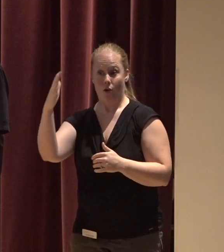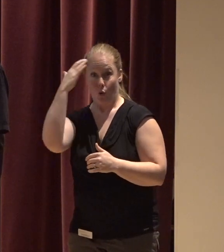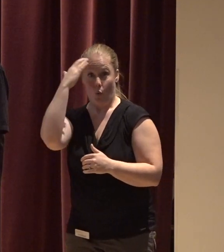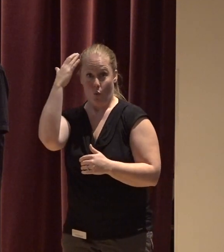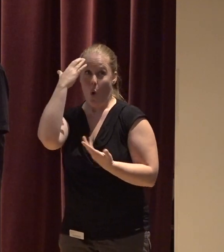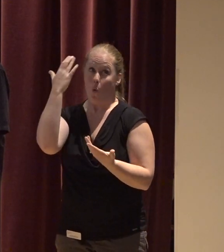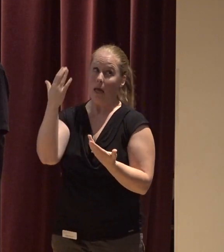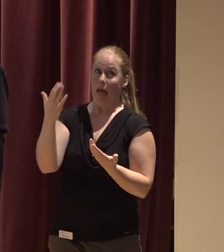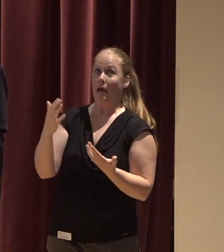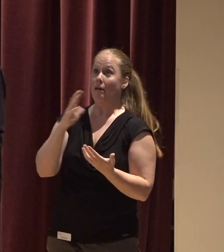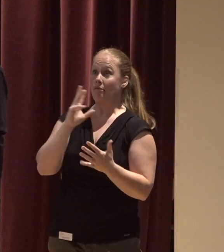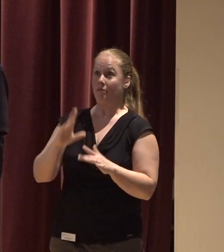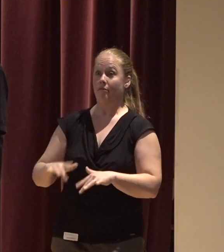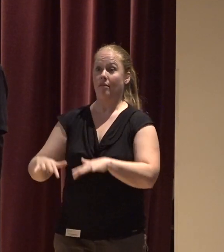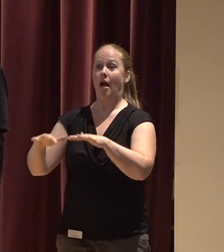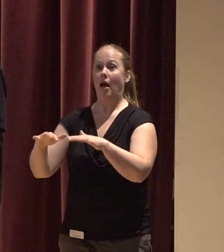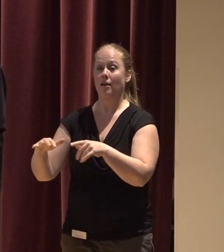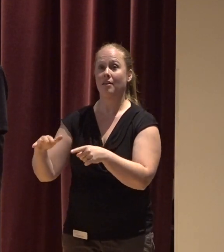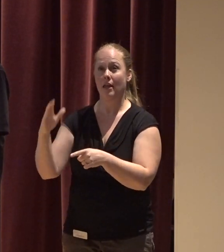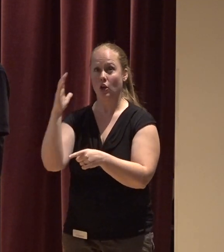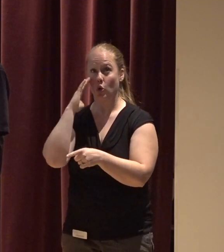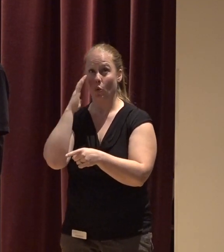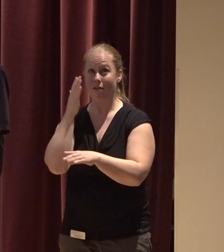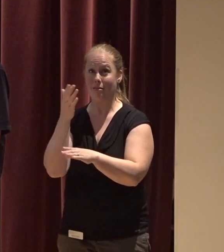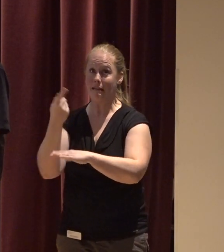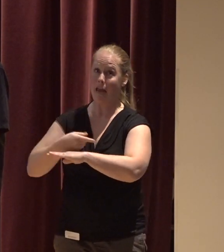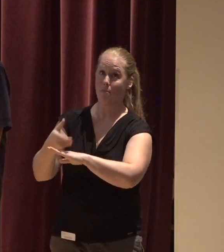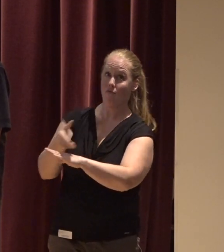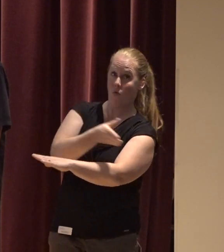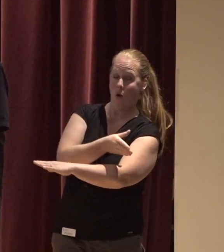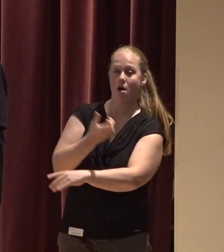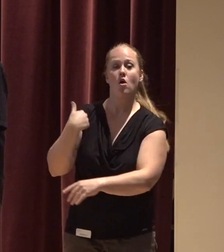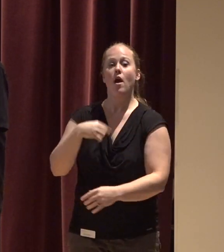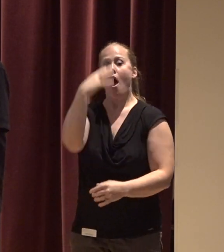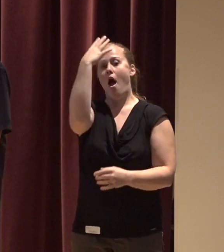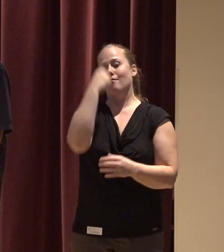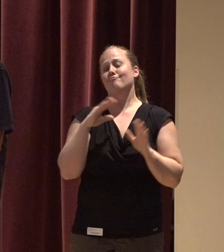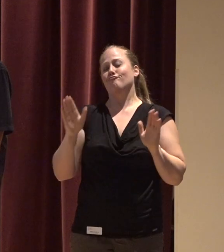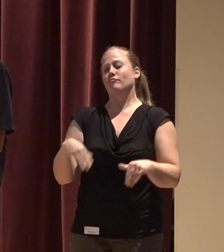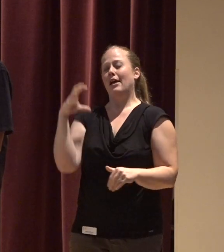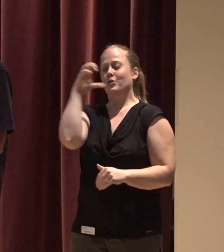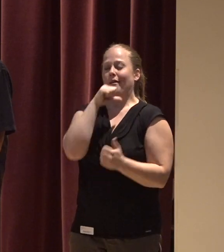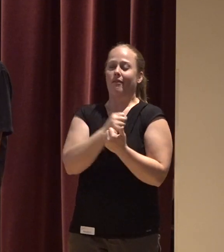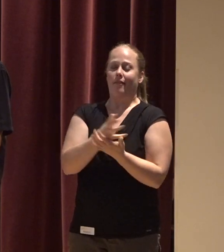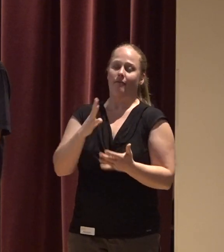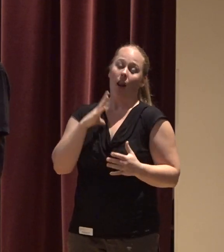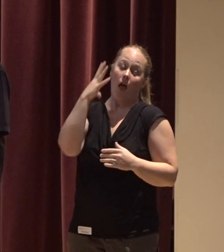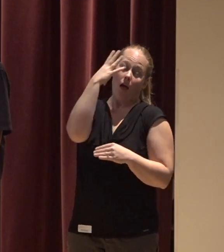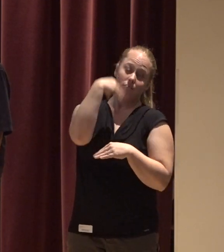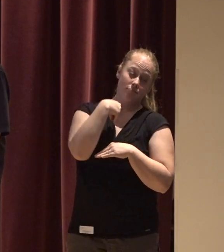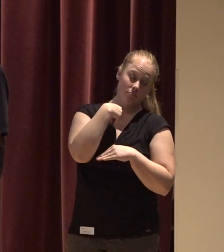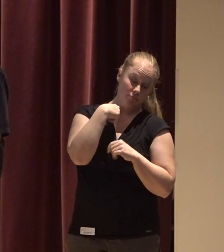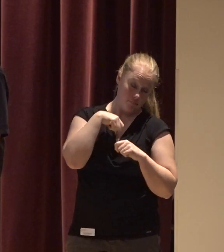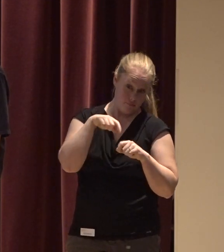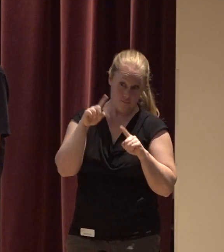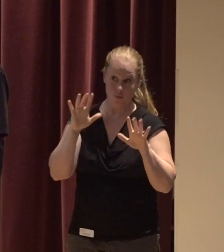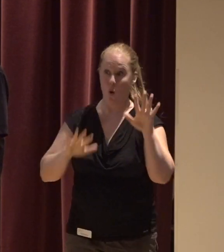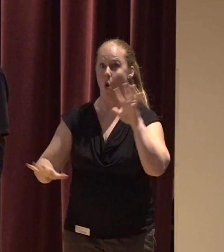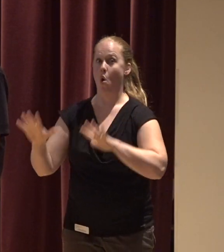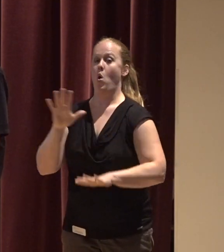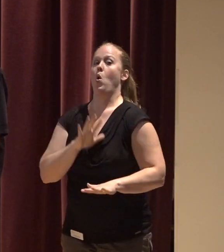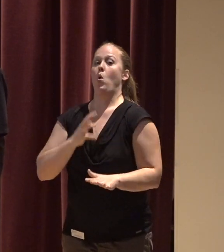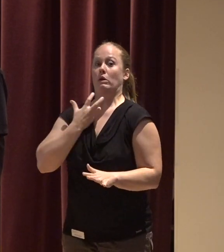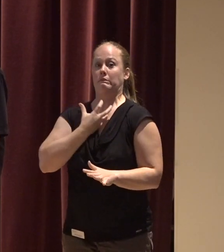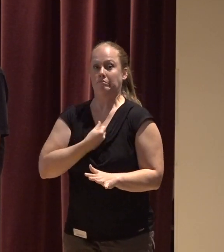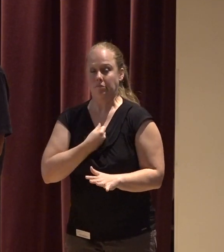they were in a flood event right around dark the day before When we went to bed we didn't know that we were in that flood event You know we wanted to make sure we established